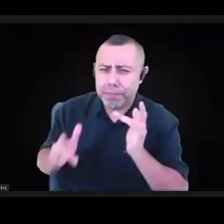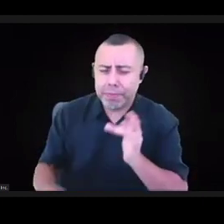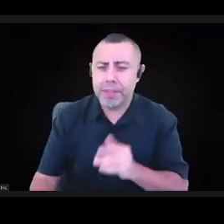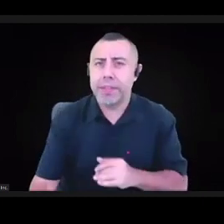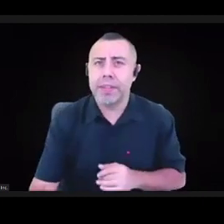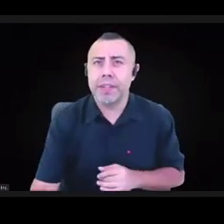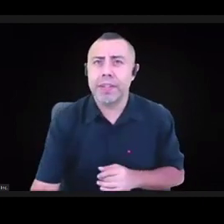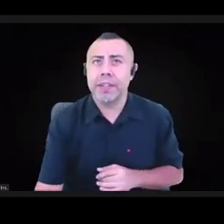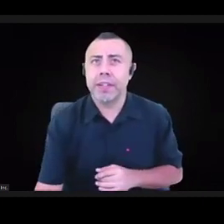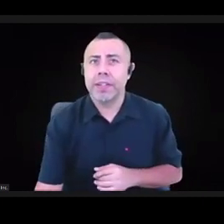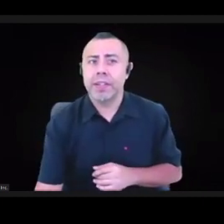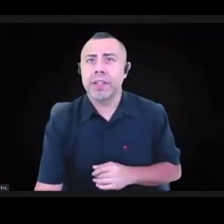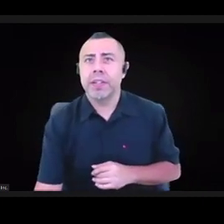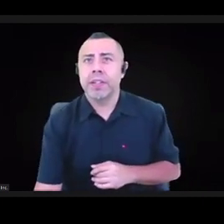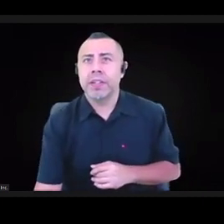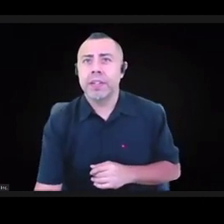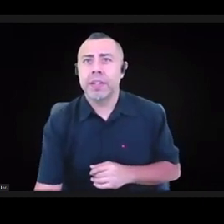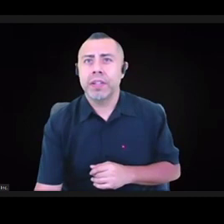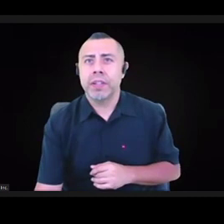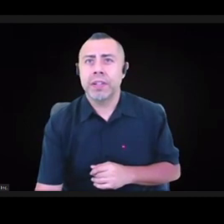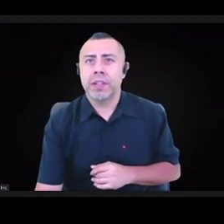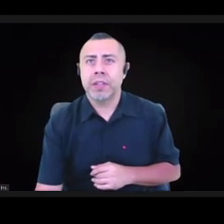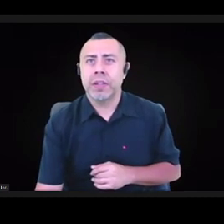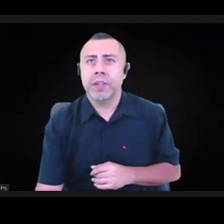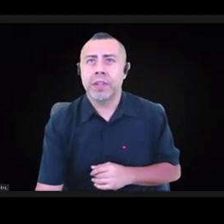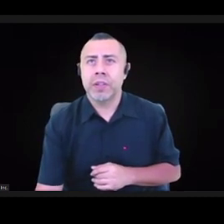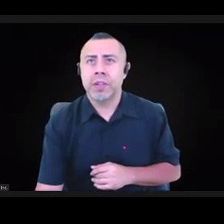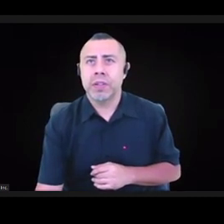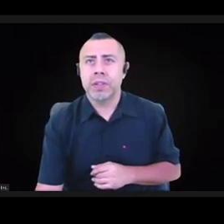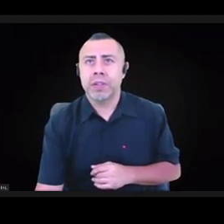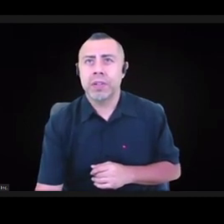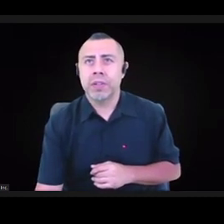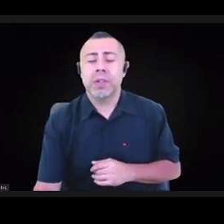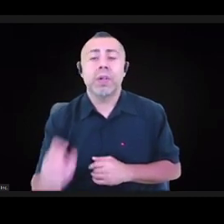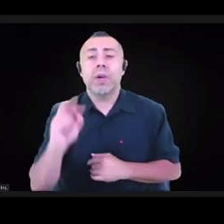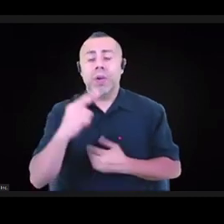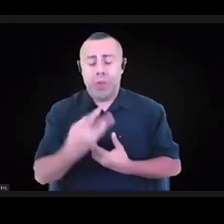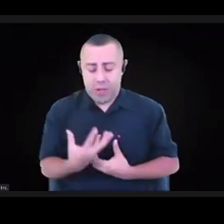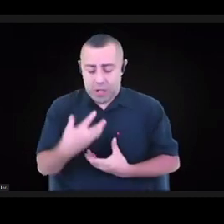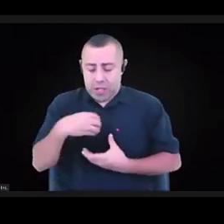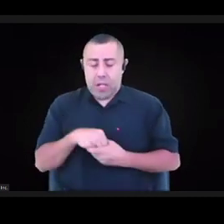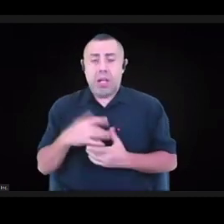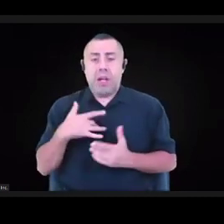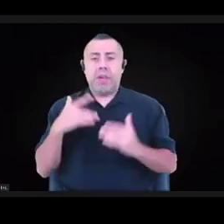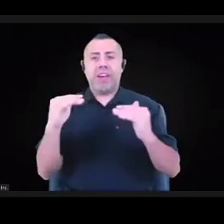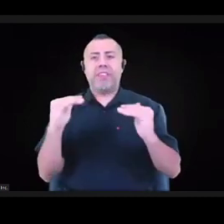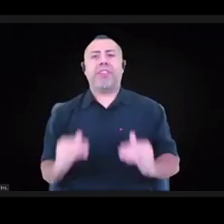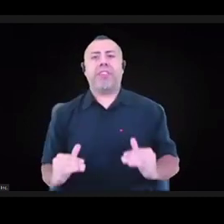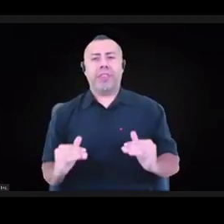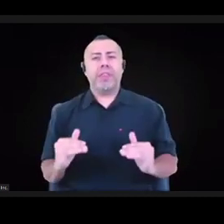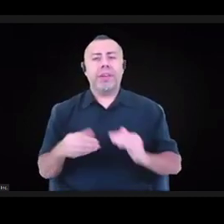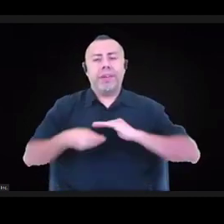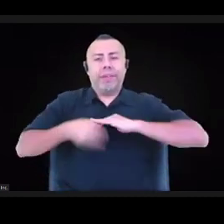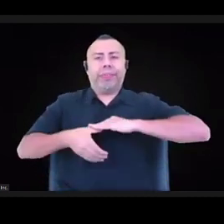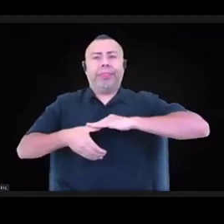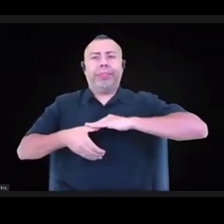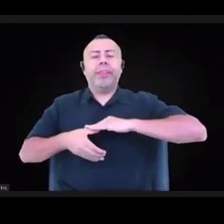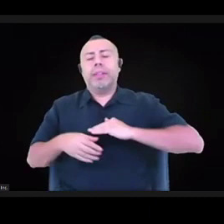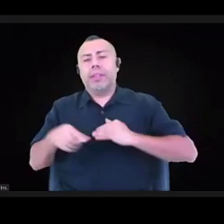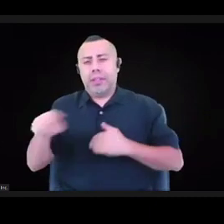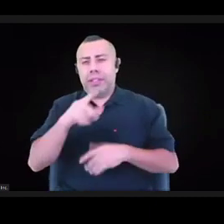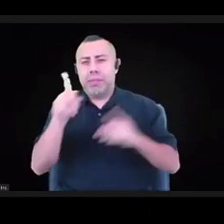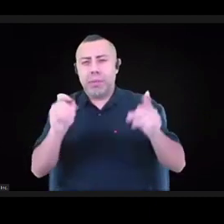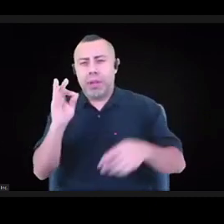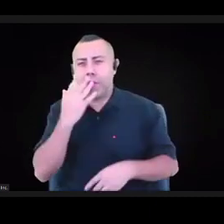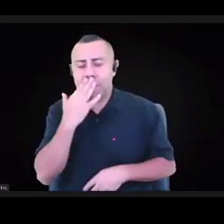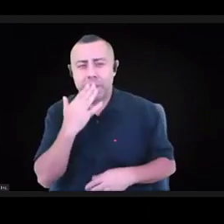inferiority in terms of people of color, is we have a lot of analysis that's gotten out there, but what are our applications?